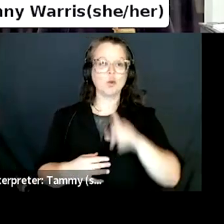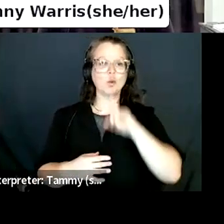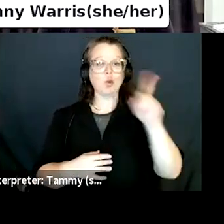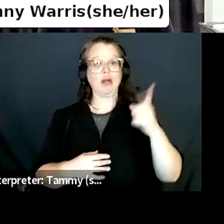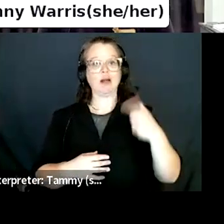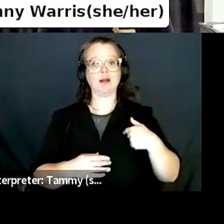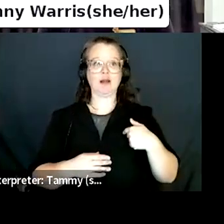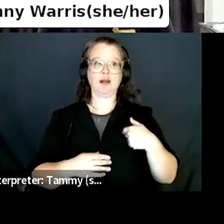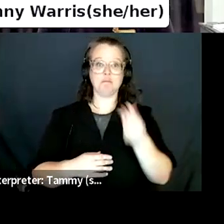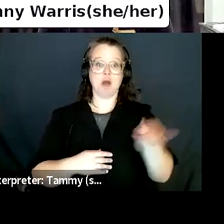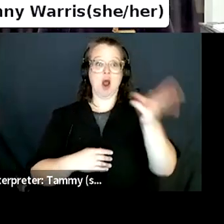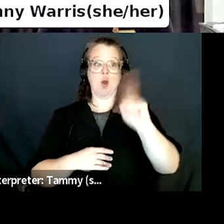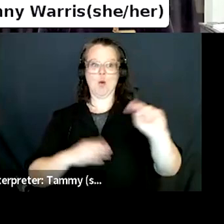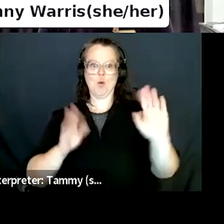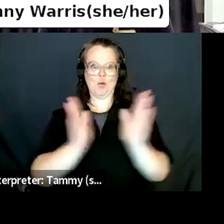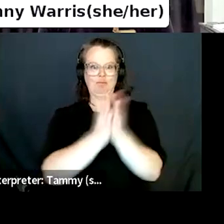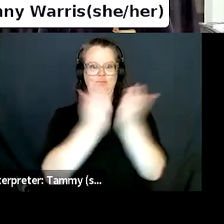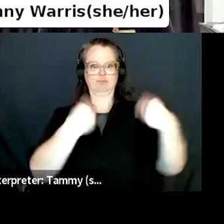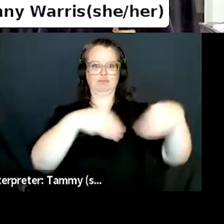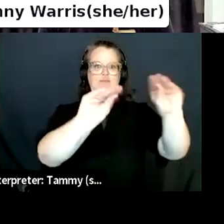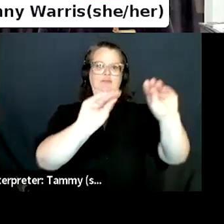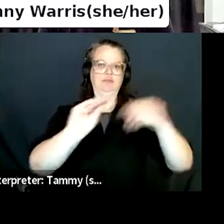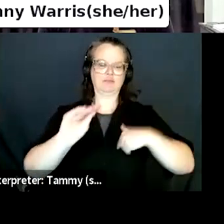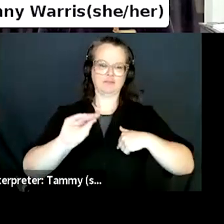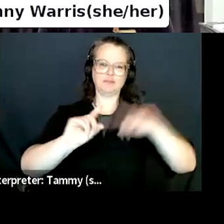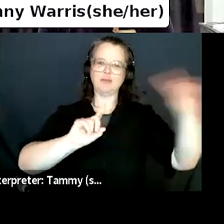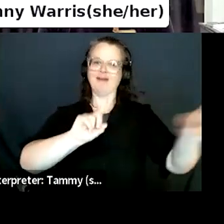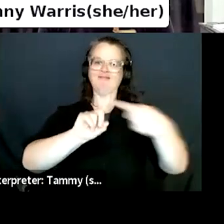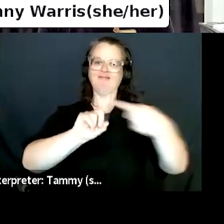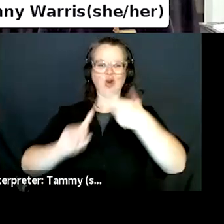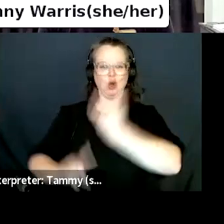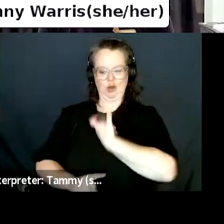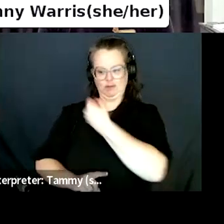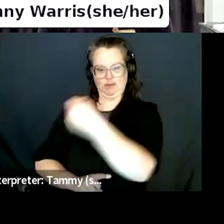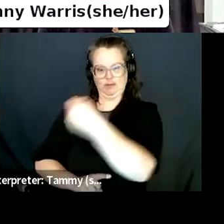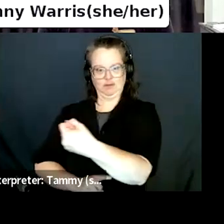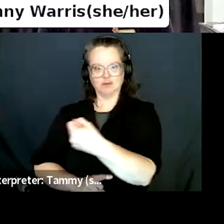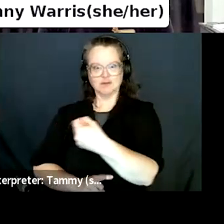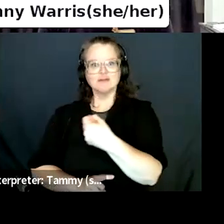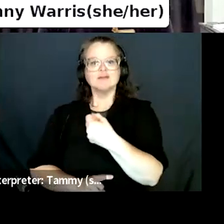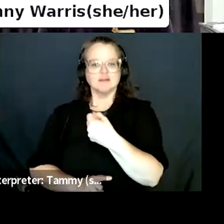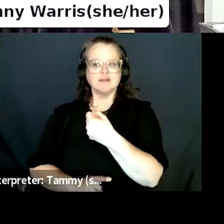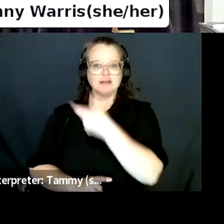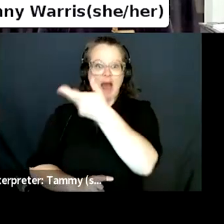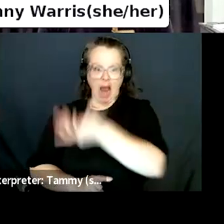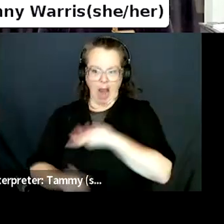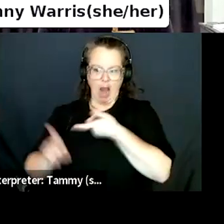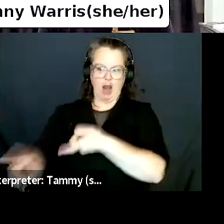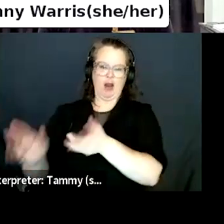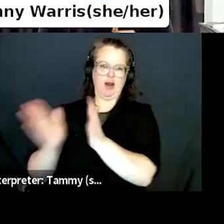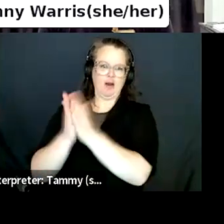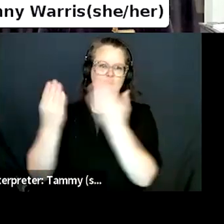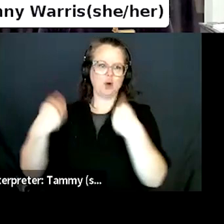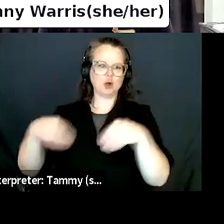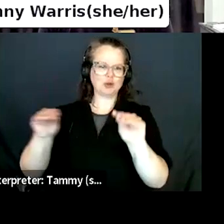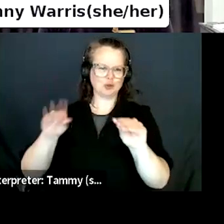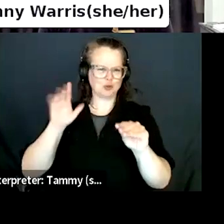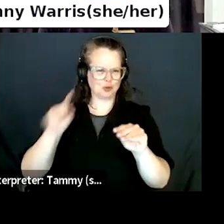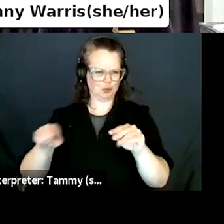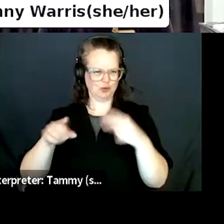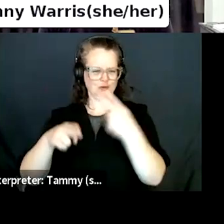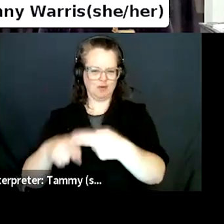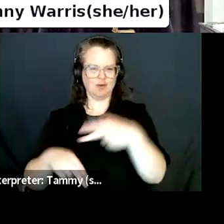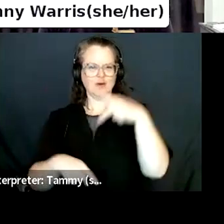Powell's when they were doing heavy, heavy hiring for, um, for labeling that monstrous